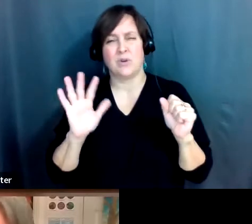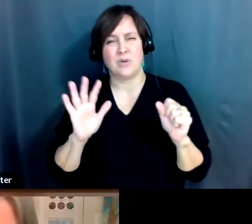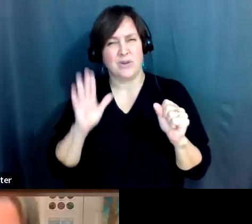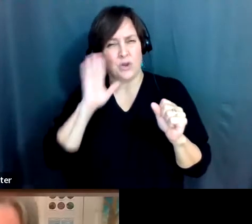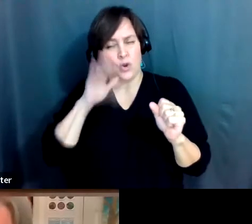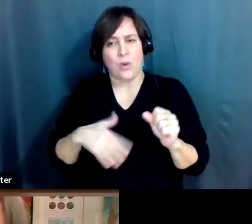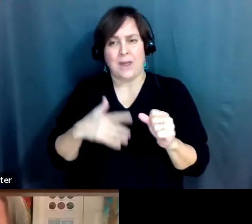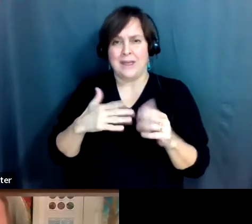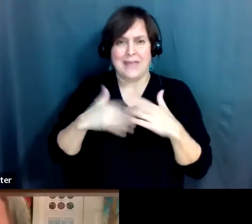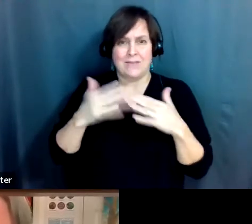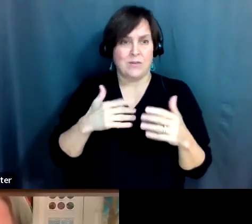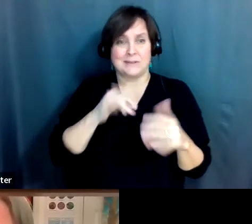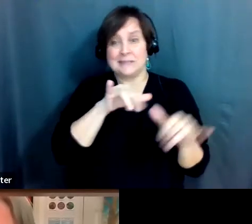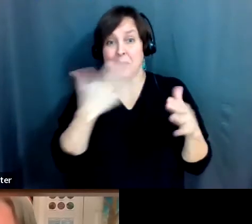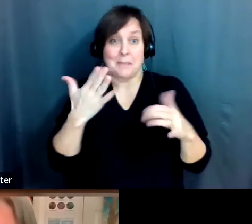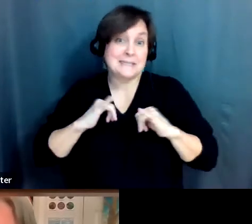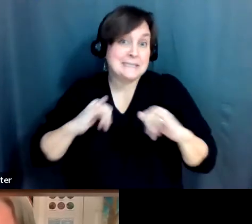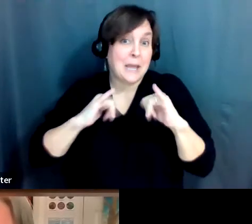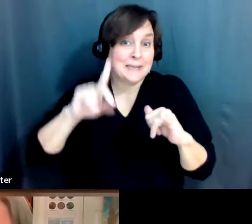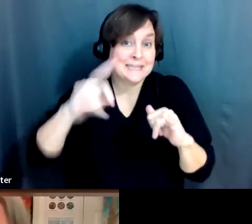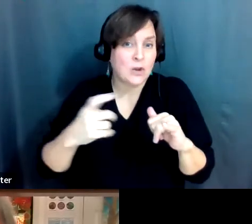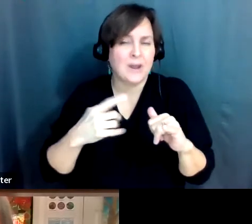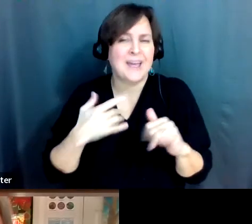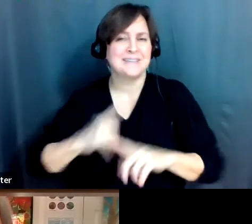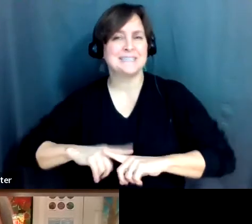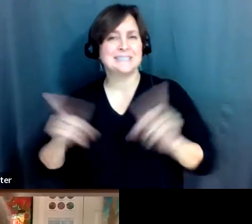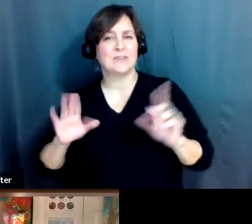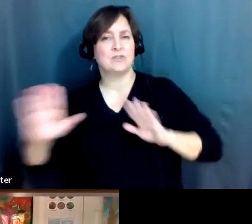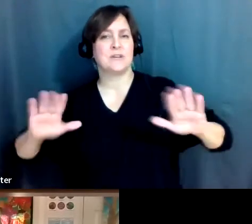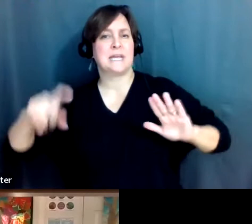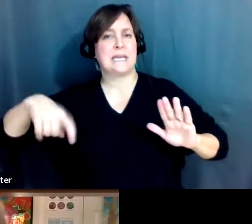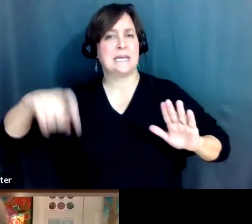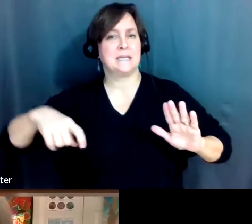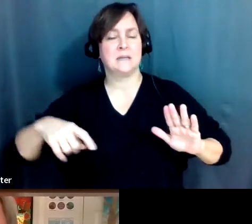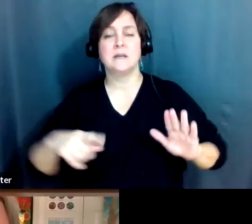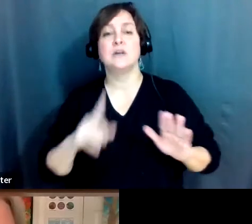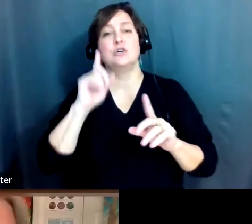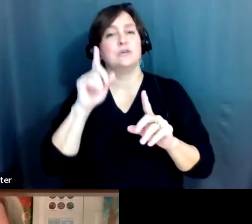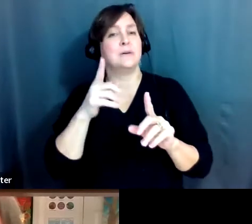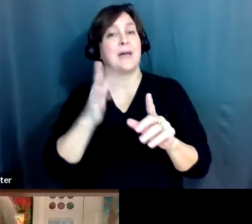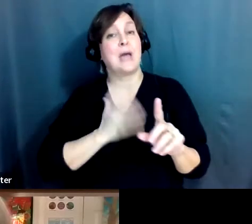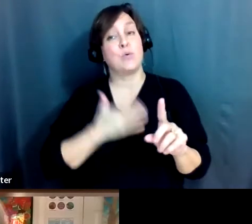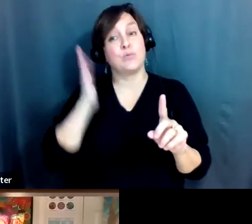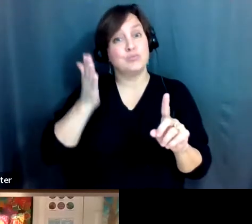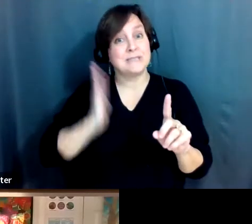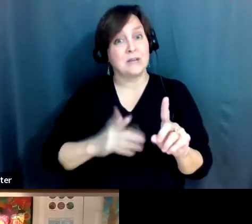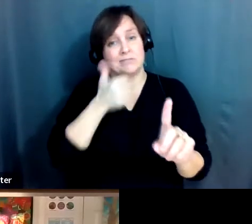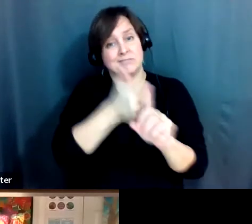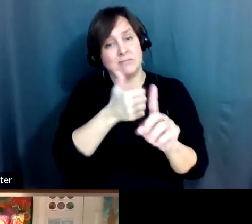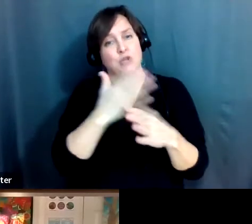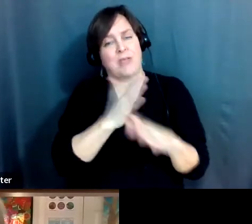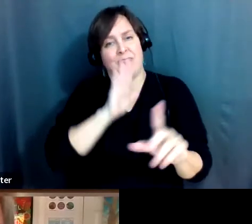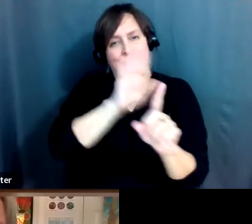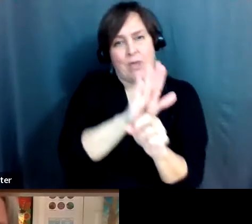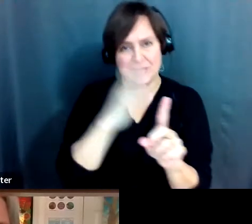people and have different access needs. And Paul will be sharing about his experiences. And we're not claiming that this is representative of everyone